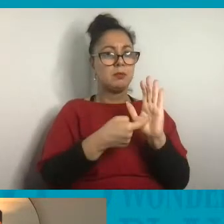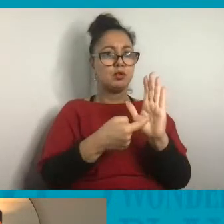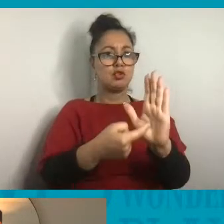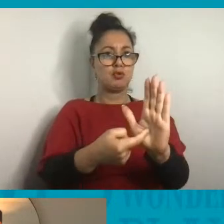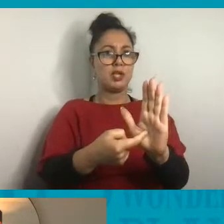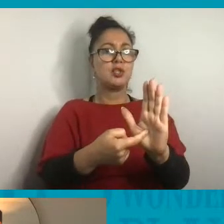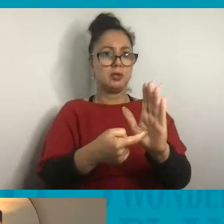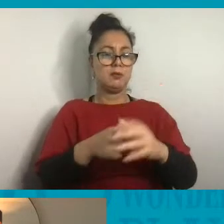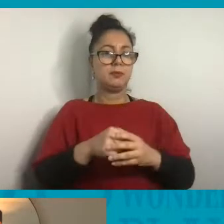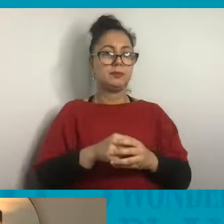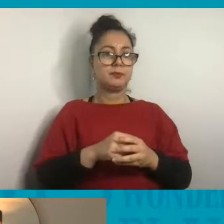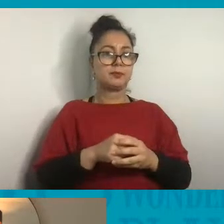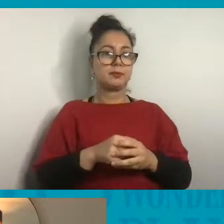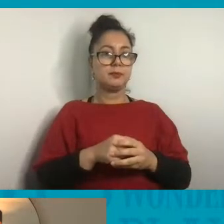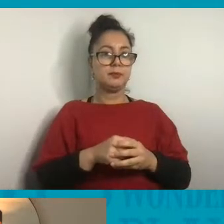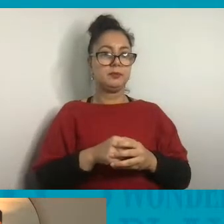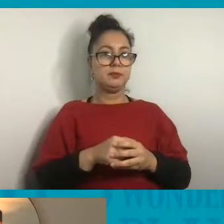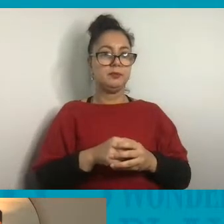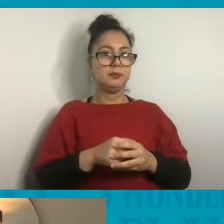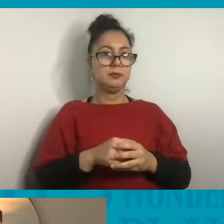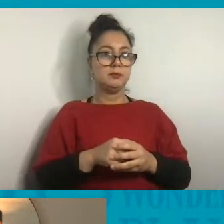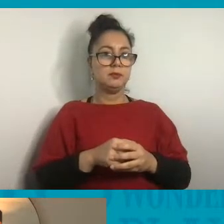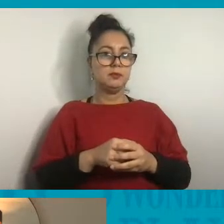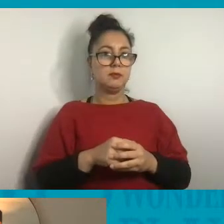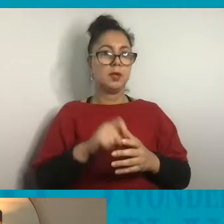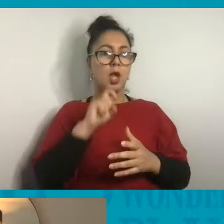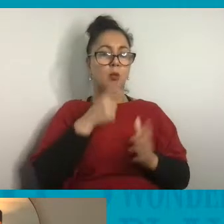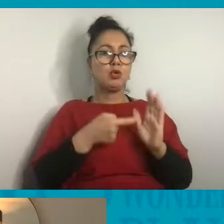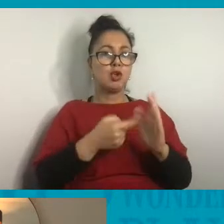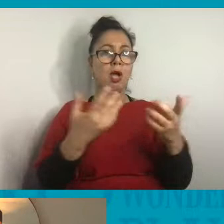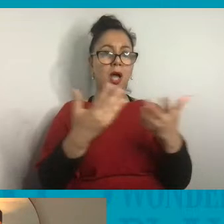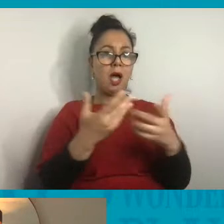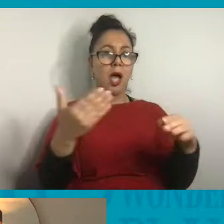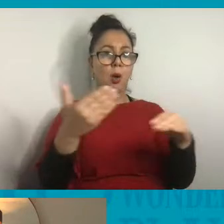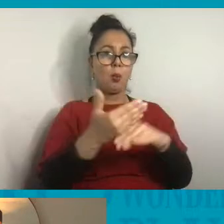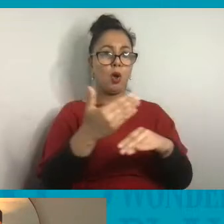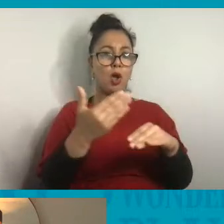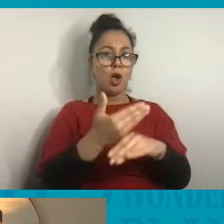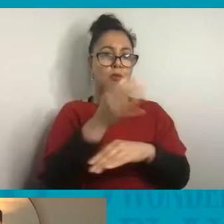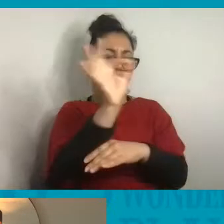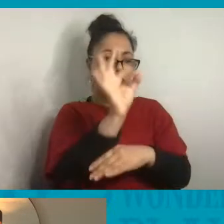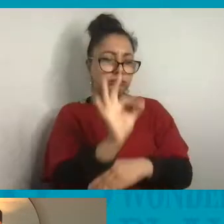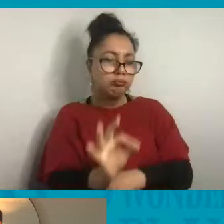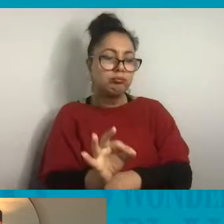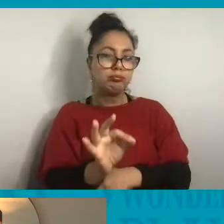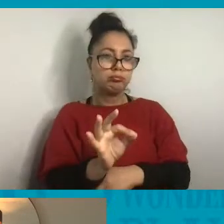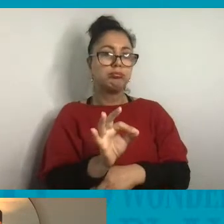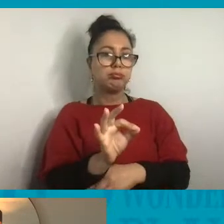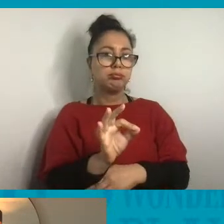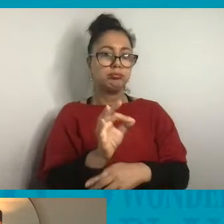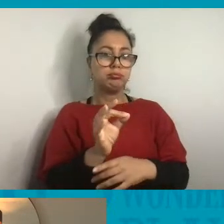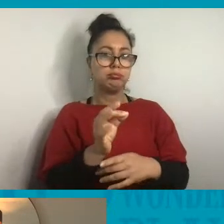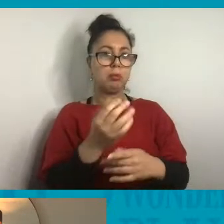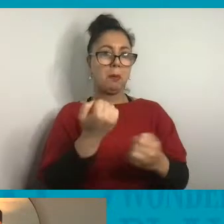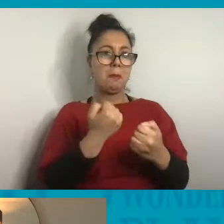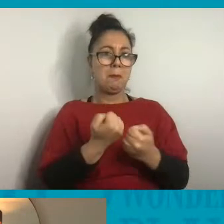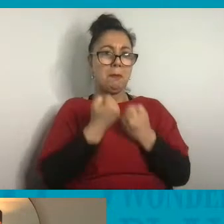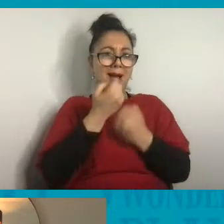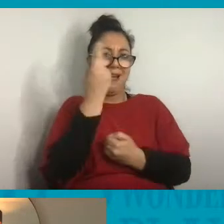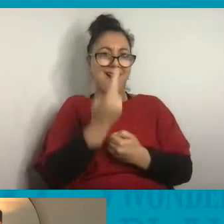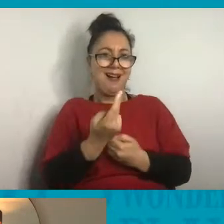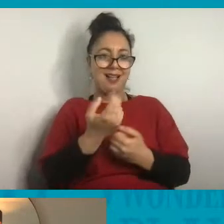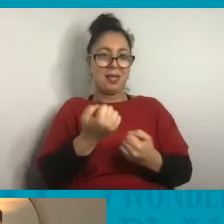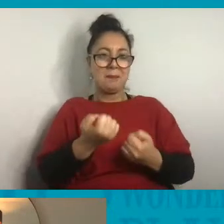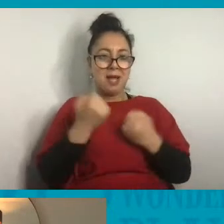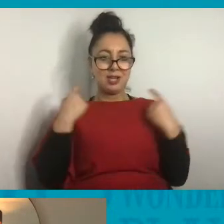with our pledges. And I'm going to show you this is how I work with my art in my studio, which is where I'm based